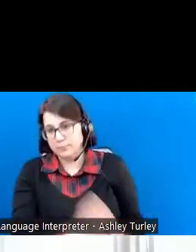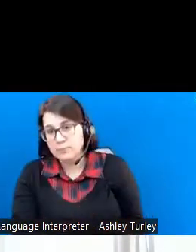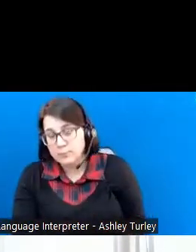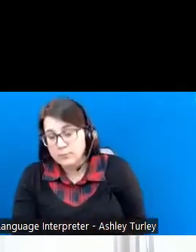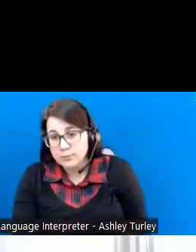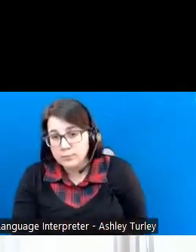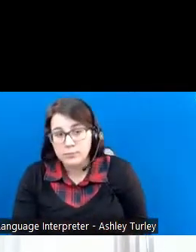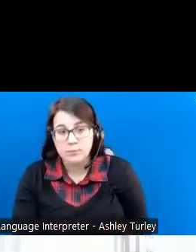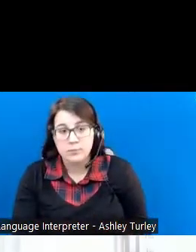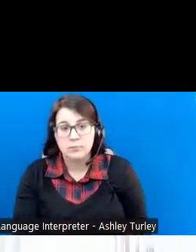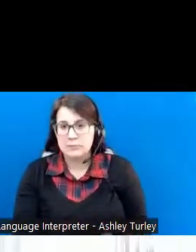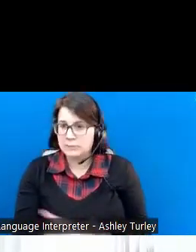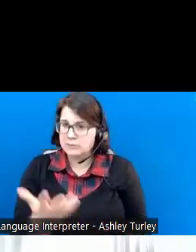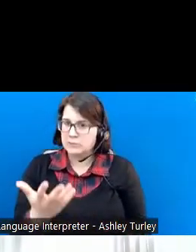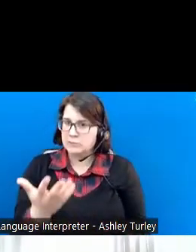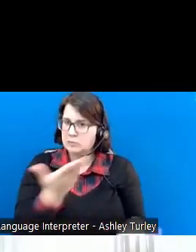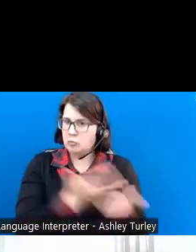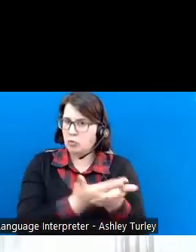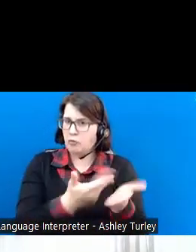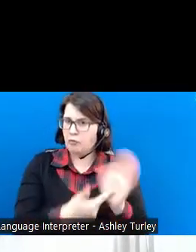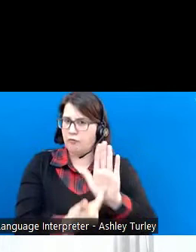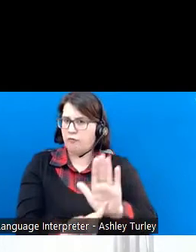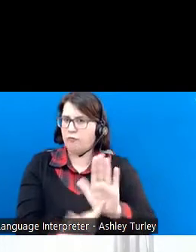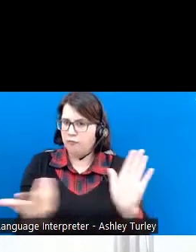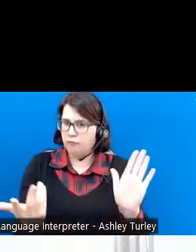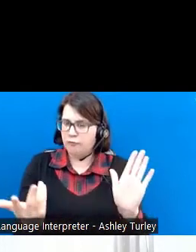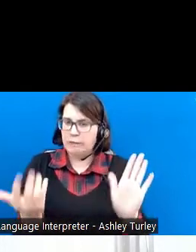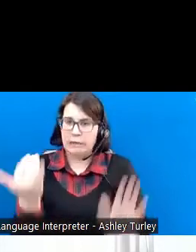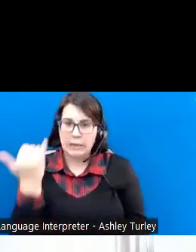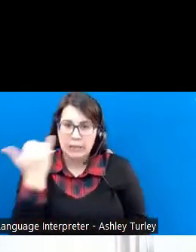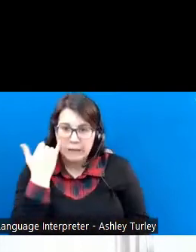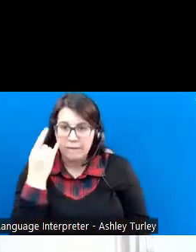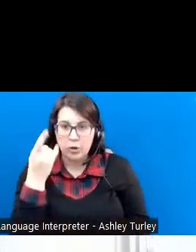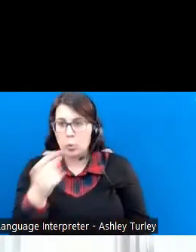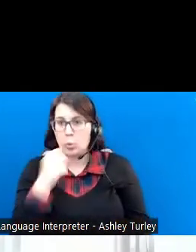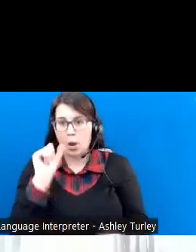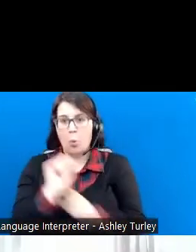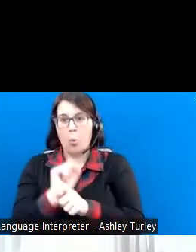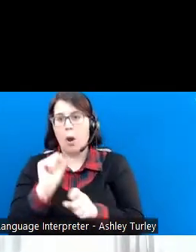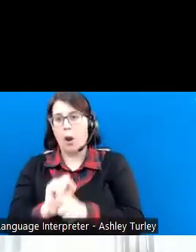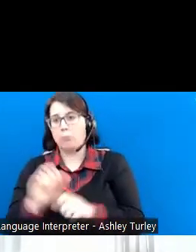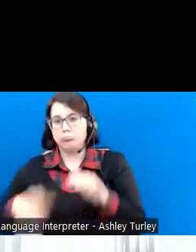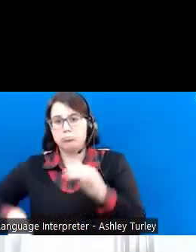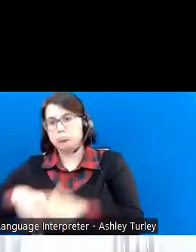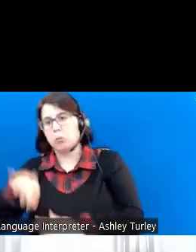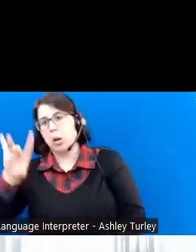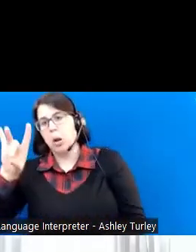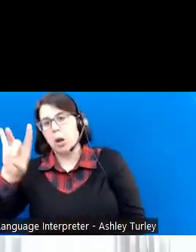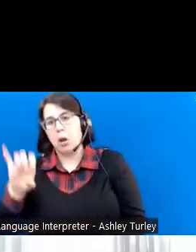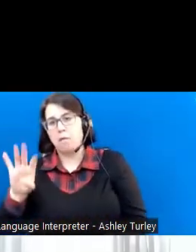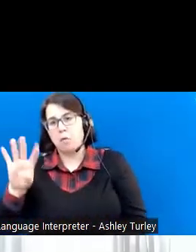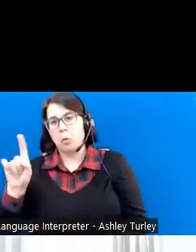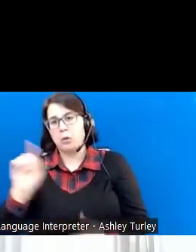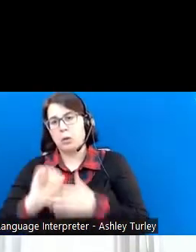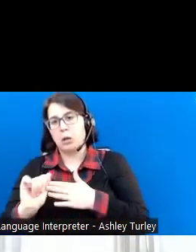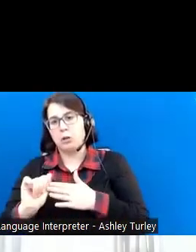So see, I just showed you that if you weren't working, you'd be making $841.